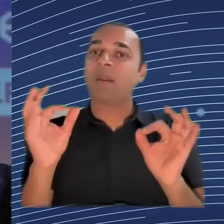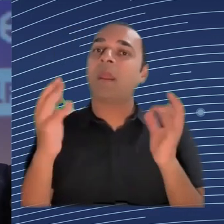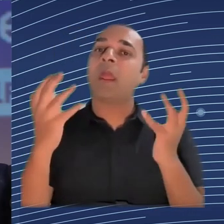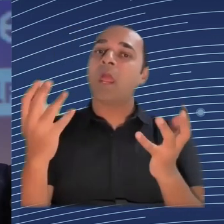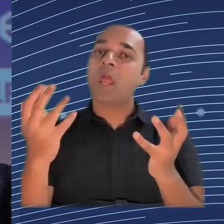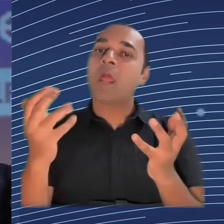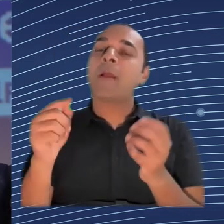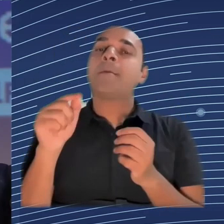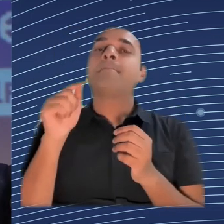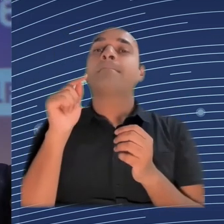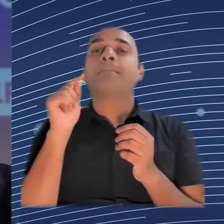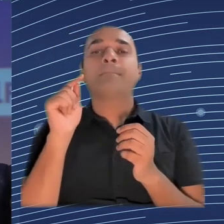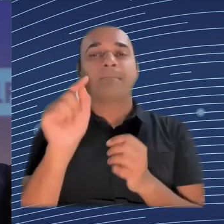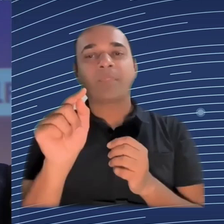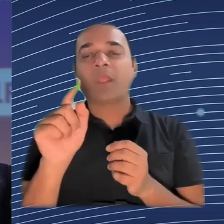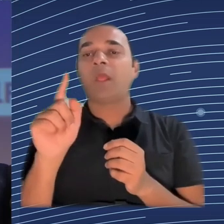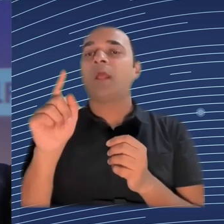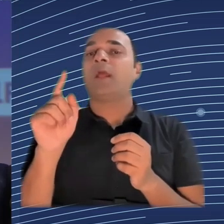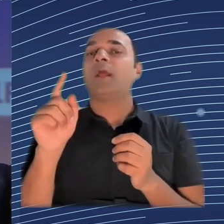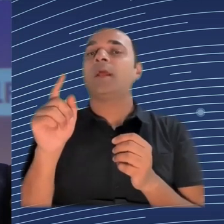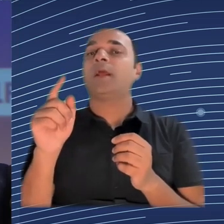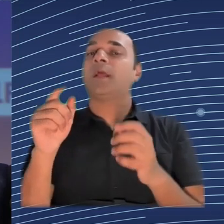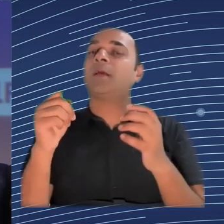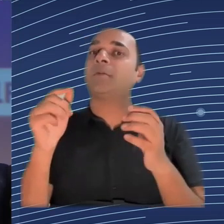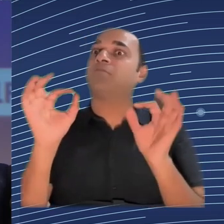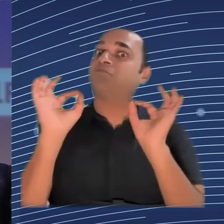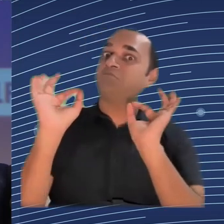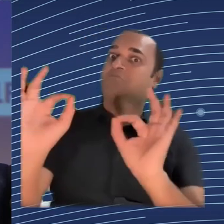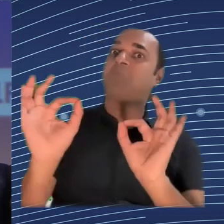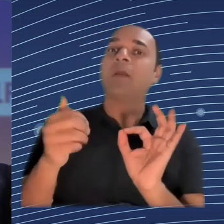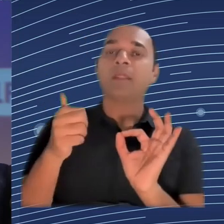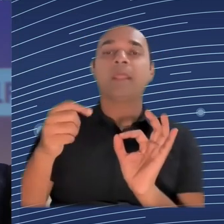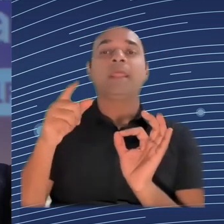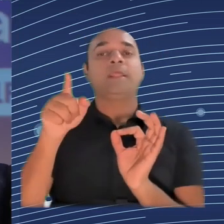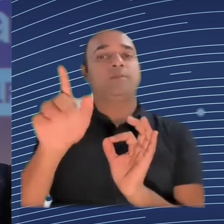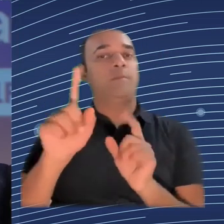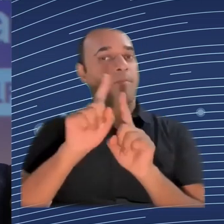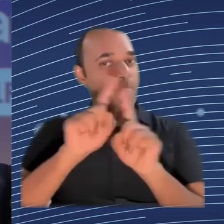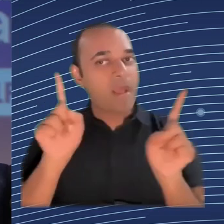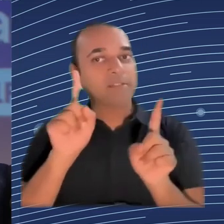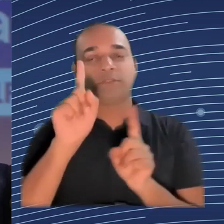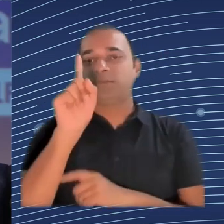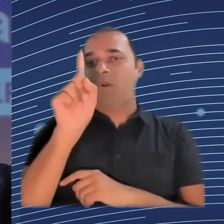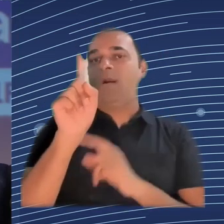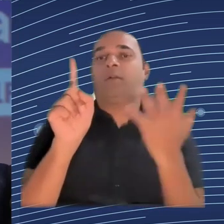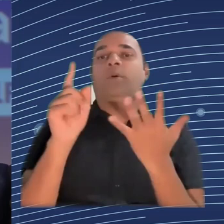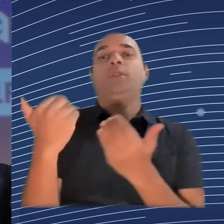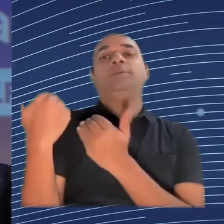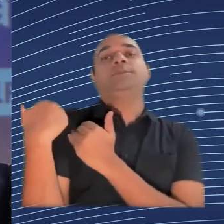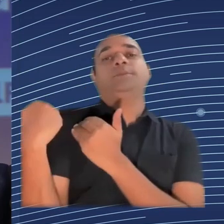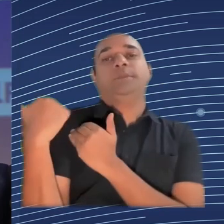workforce satisfaction, so we're seeing many surveys indicating that employees in all age groups